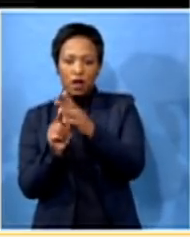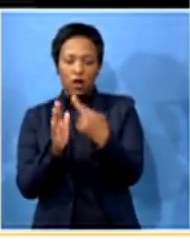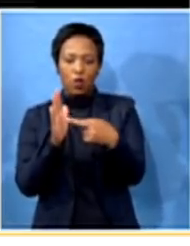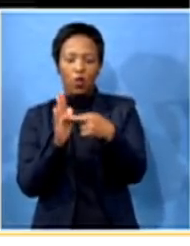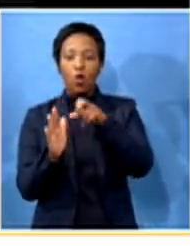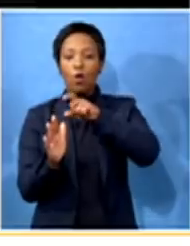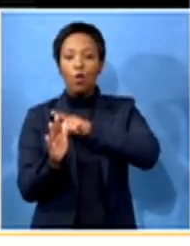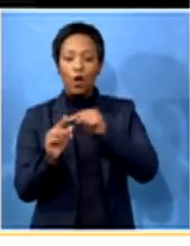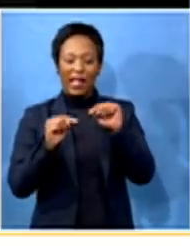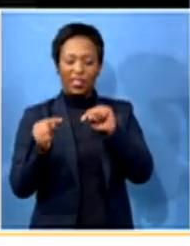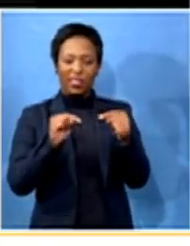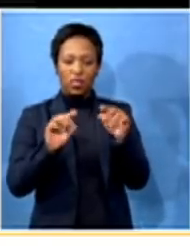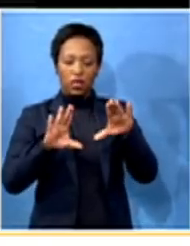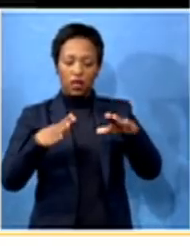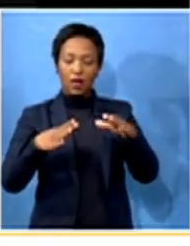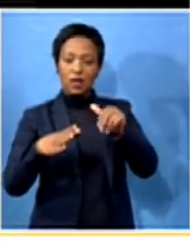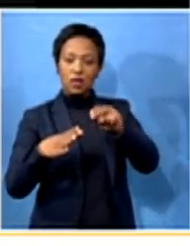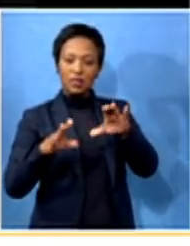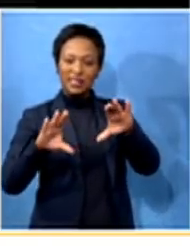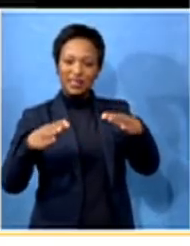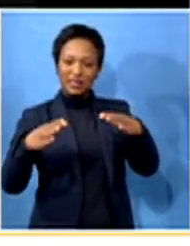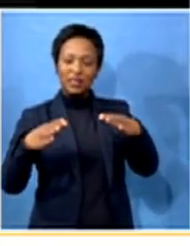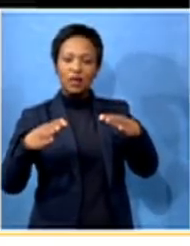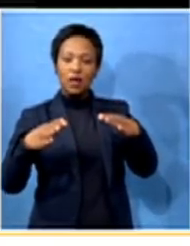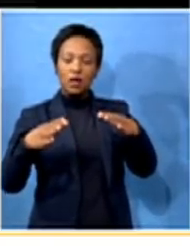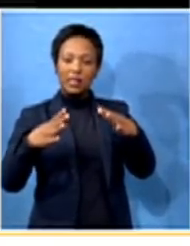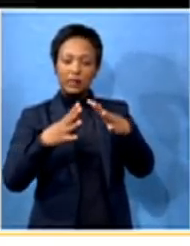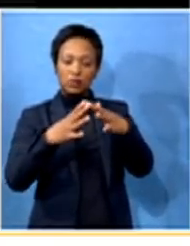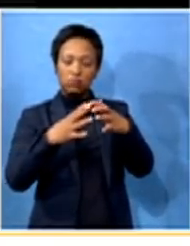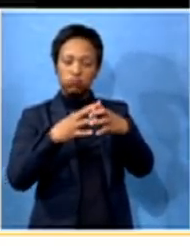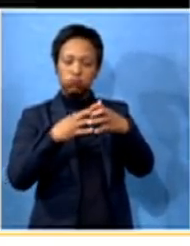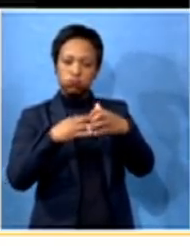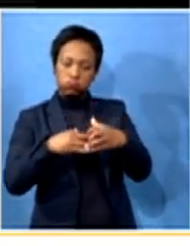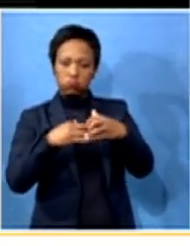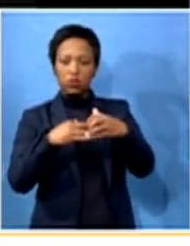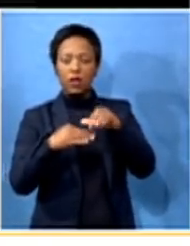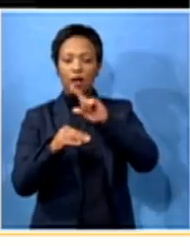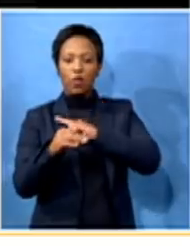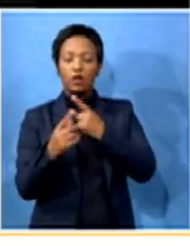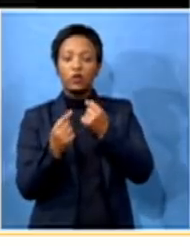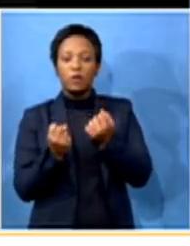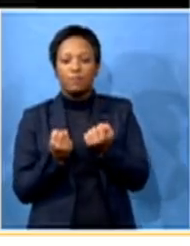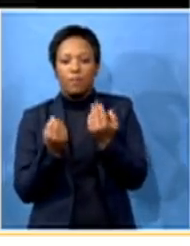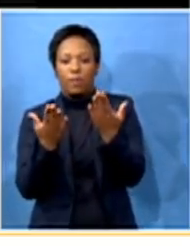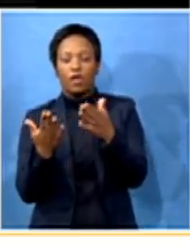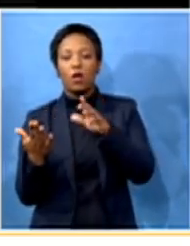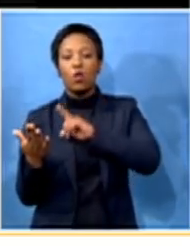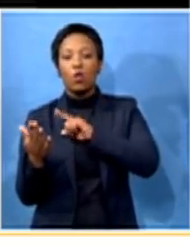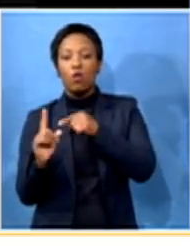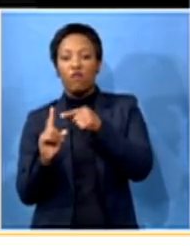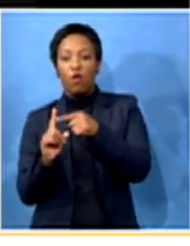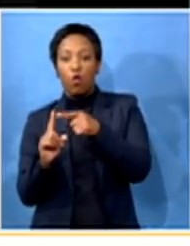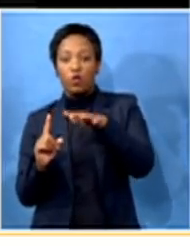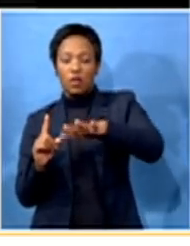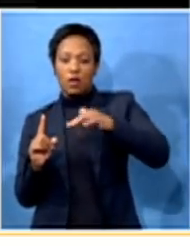internal strife within your party actually paralyzes you to deliver services to the people of that particular